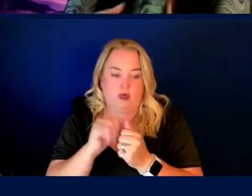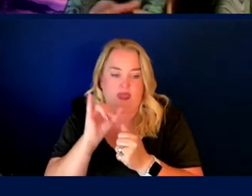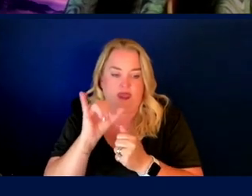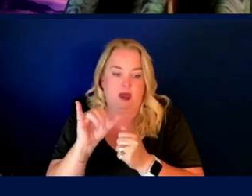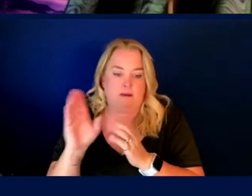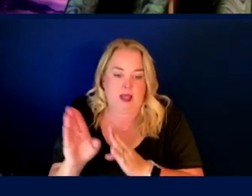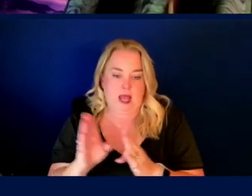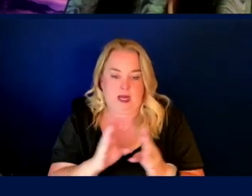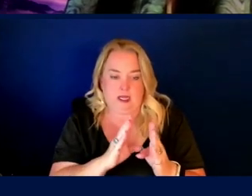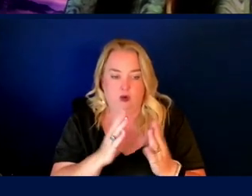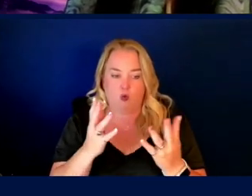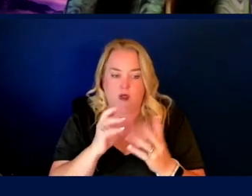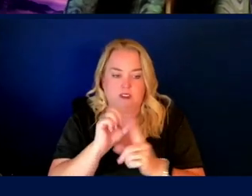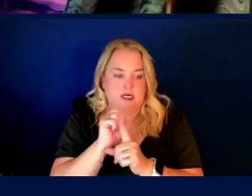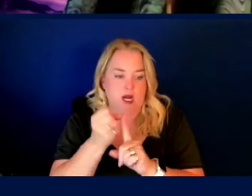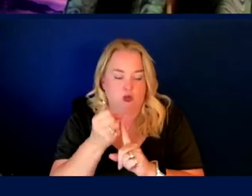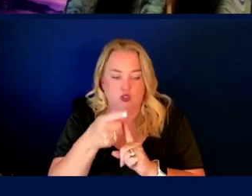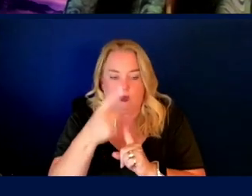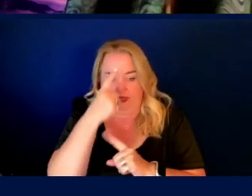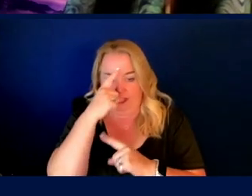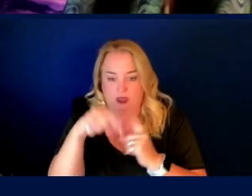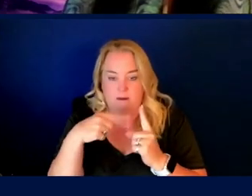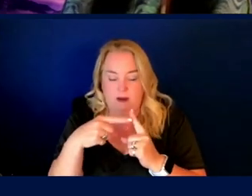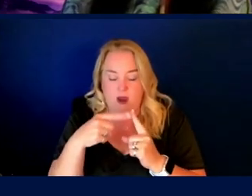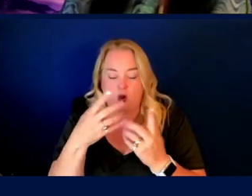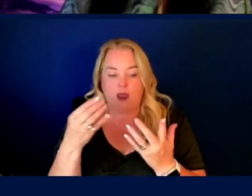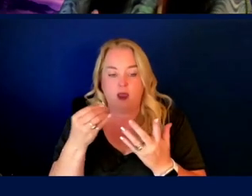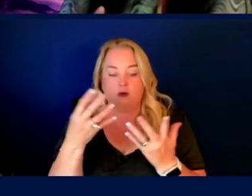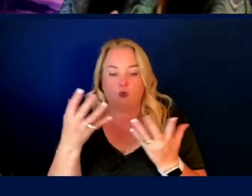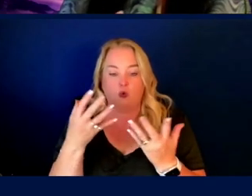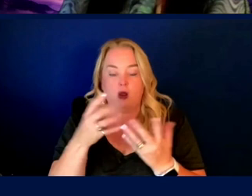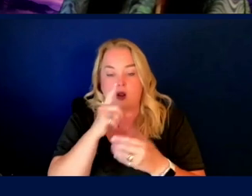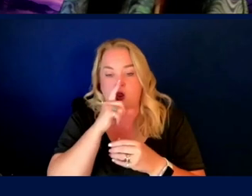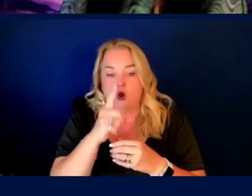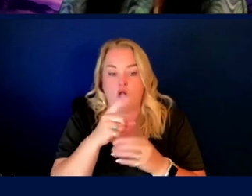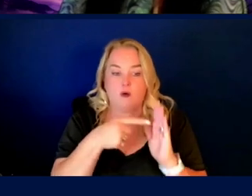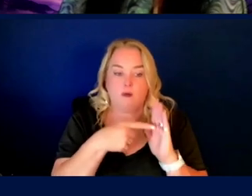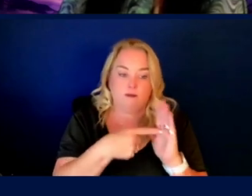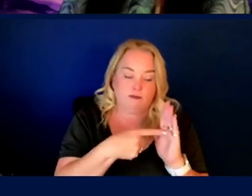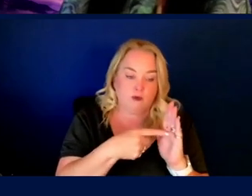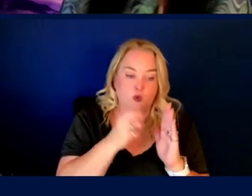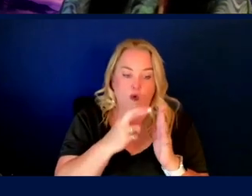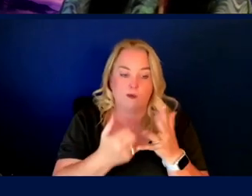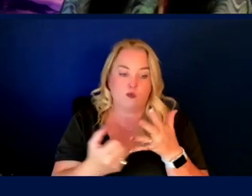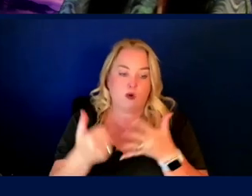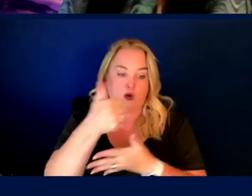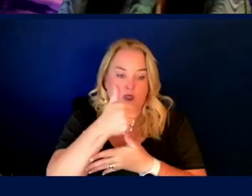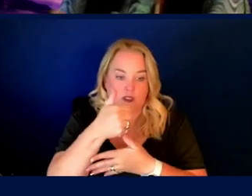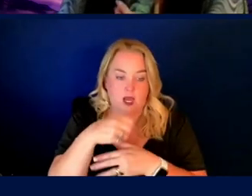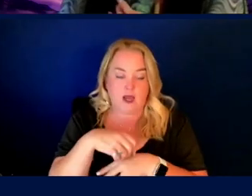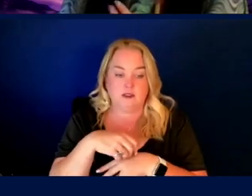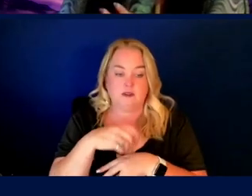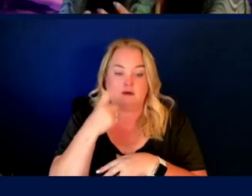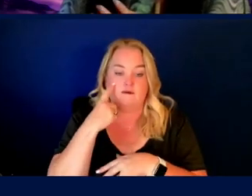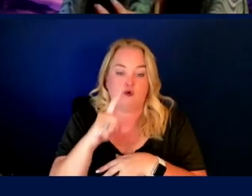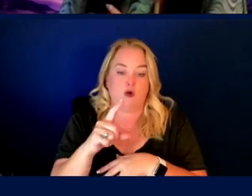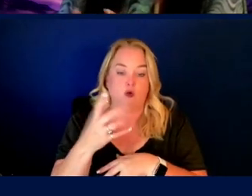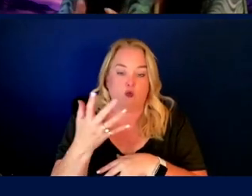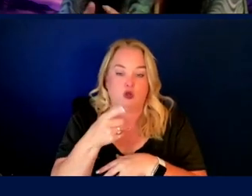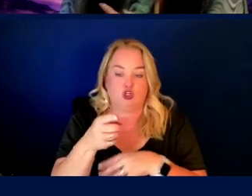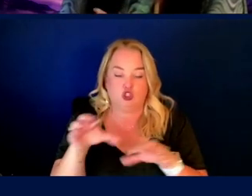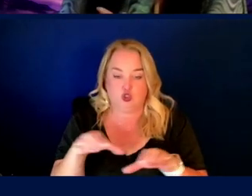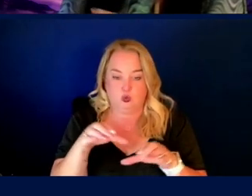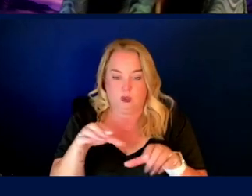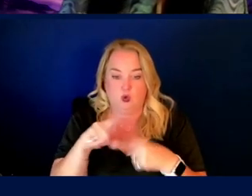planning? What scenarios are you thinking of? What scenarios are modeled? What scenarios are prioritized, uh, in terms of what you're doing